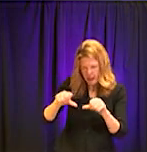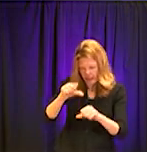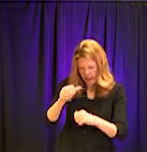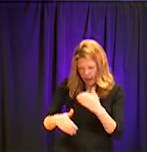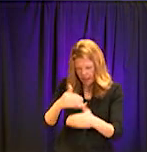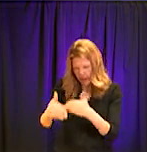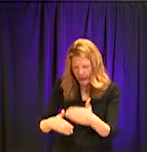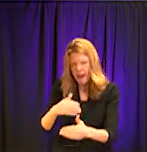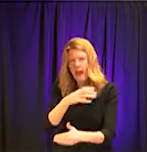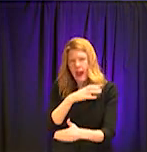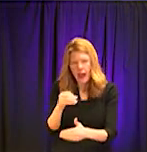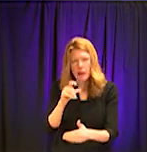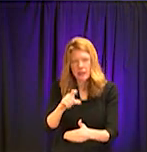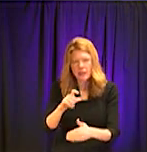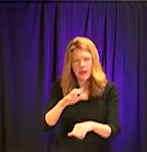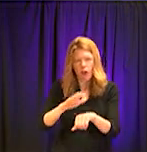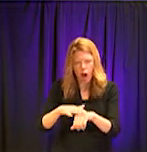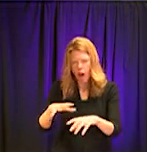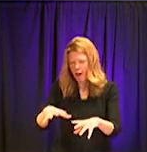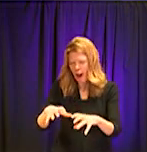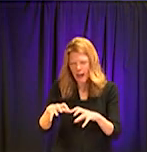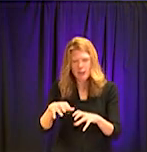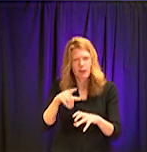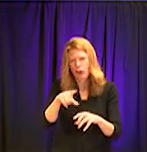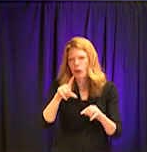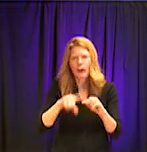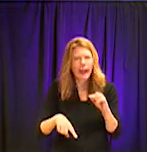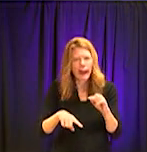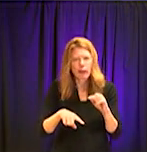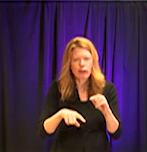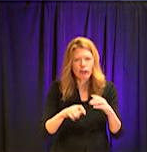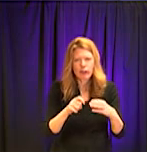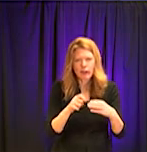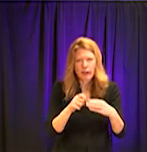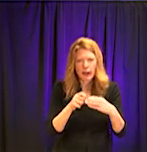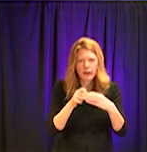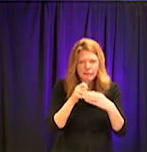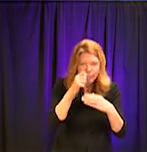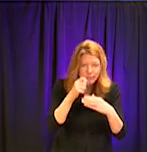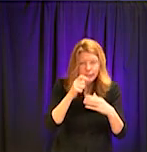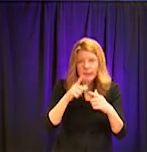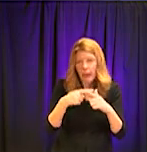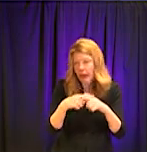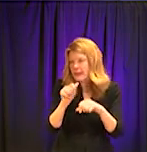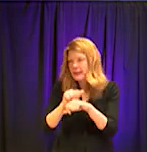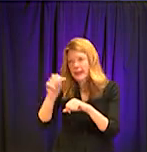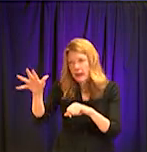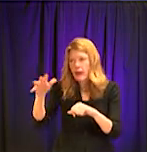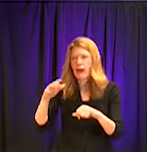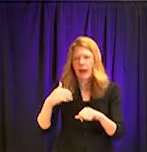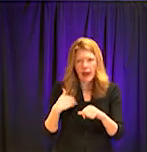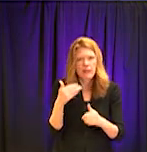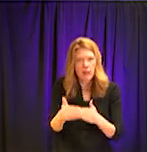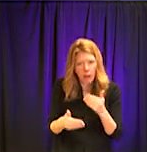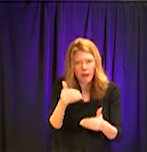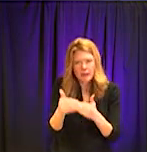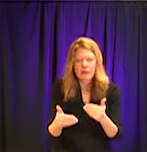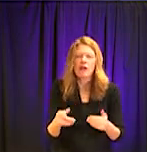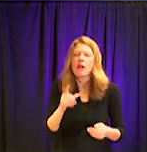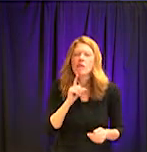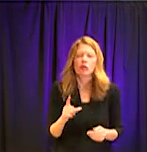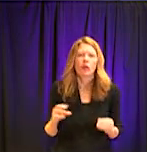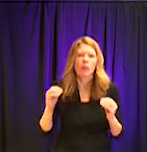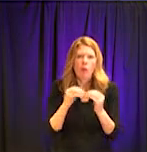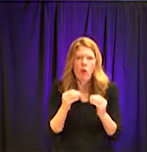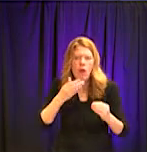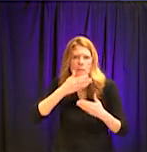command that has to be in place for you to just, you know, send them out. So at this point, I'm sure that as we move forward with this, more technology will come in, we'll